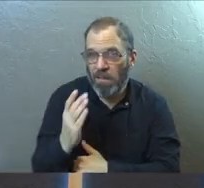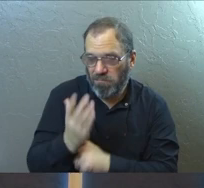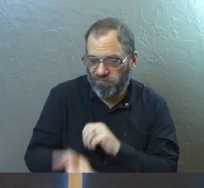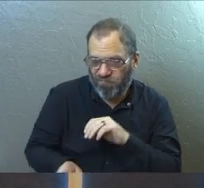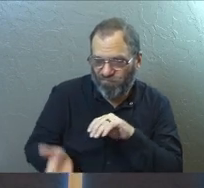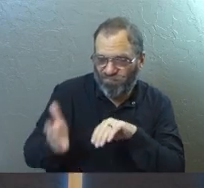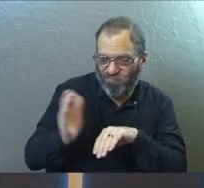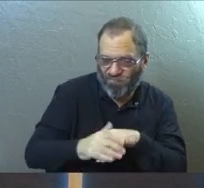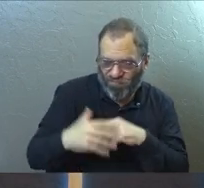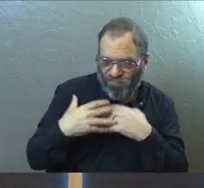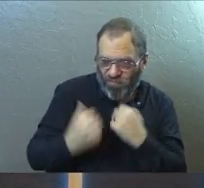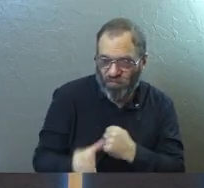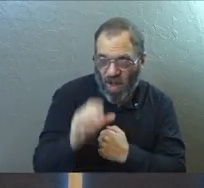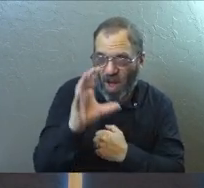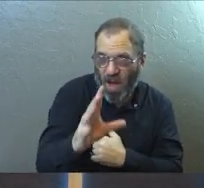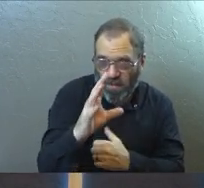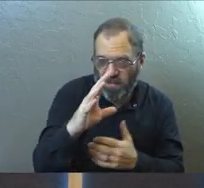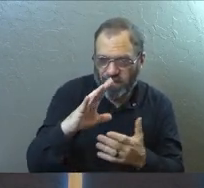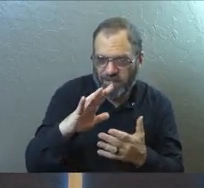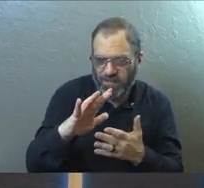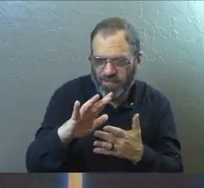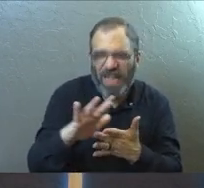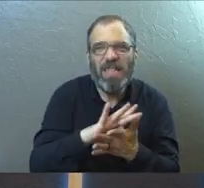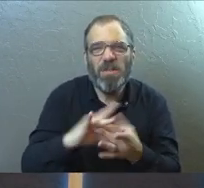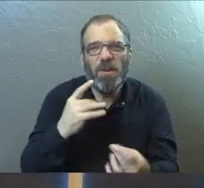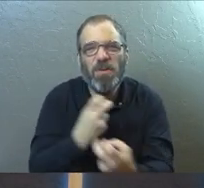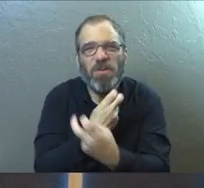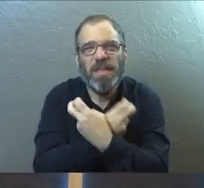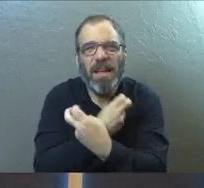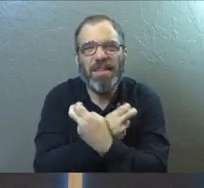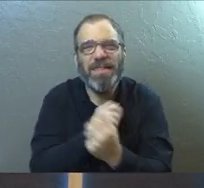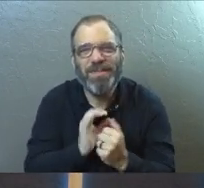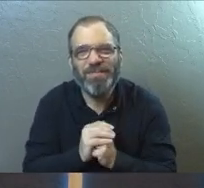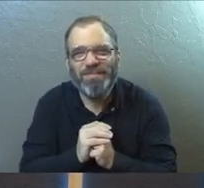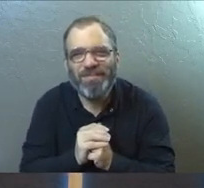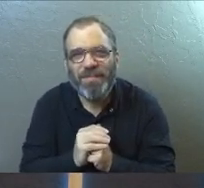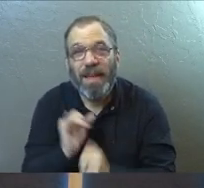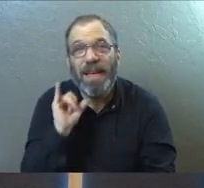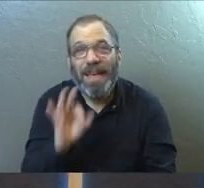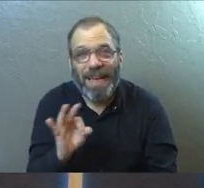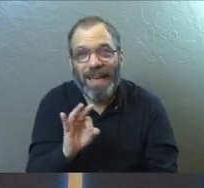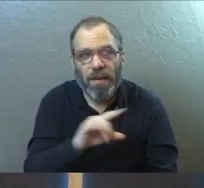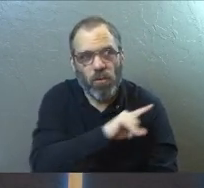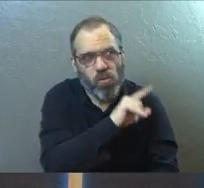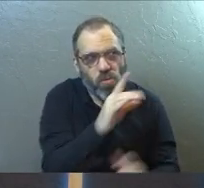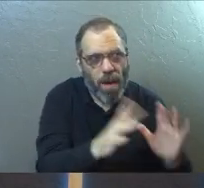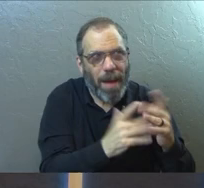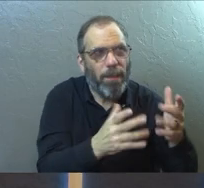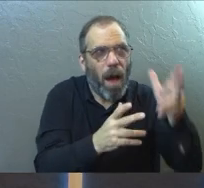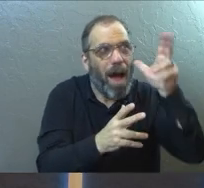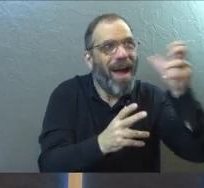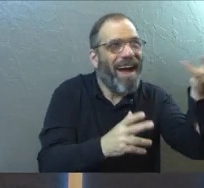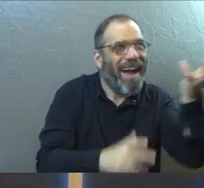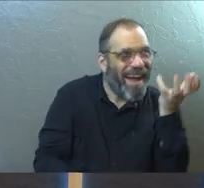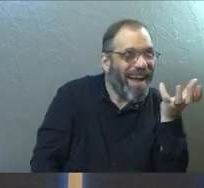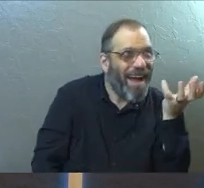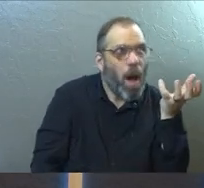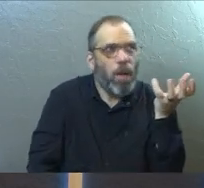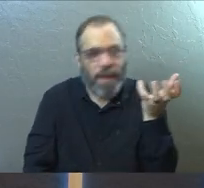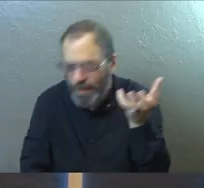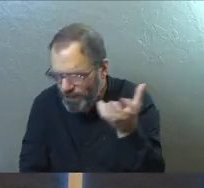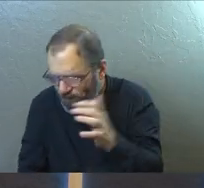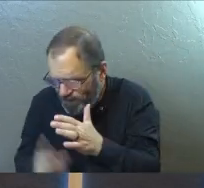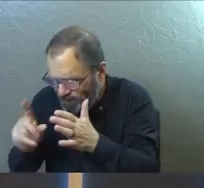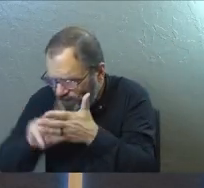increase the strength of your spiritual skeleton, so to speak, if you keep going back to the scripture on the things that I teach.